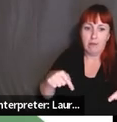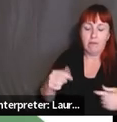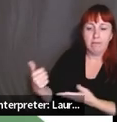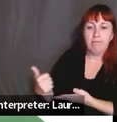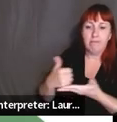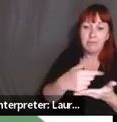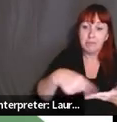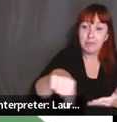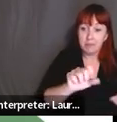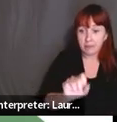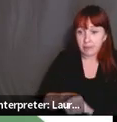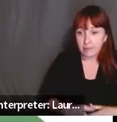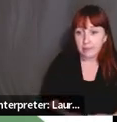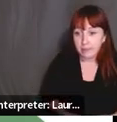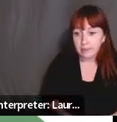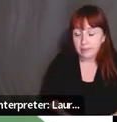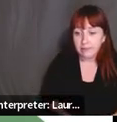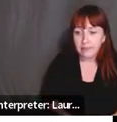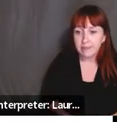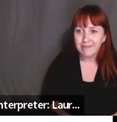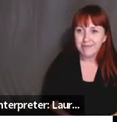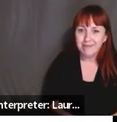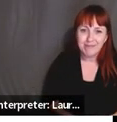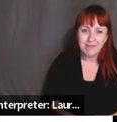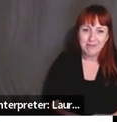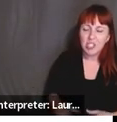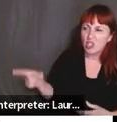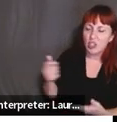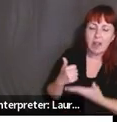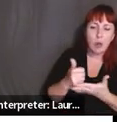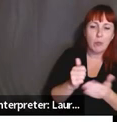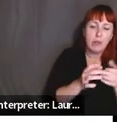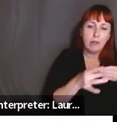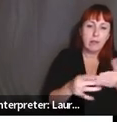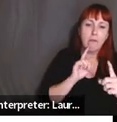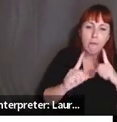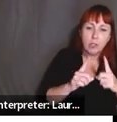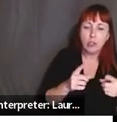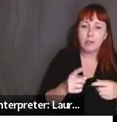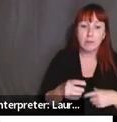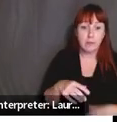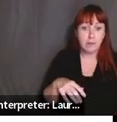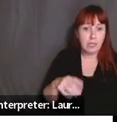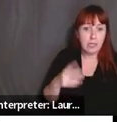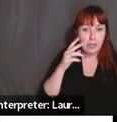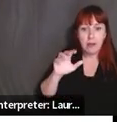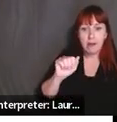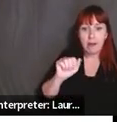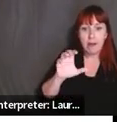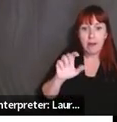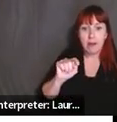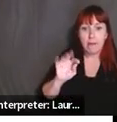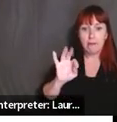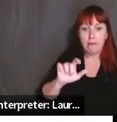you, um, in the conversations that you're having. The way to go, go there is to go to ACTFL central, um,